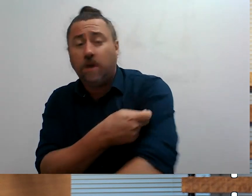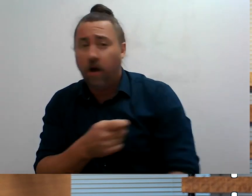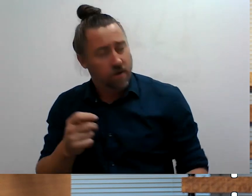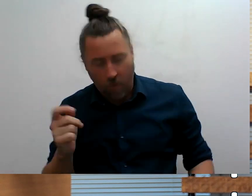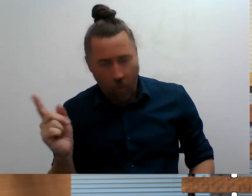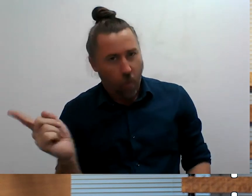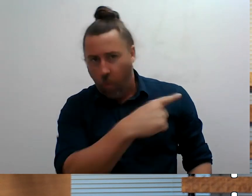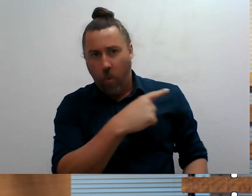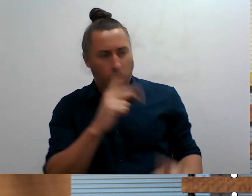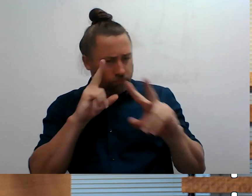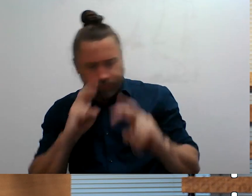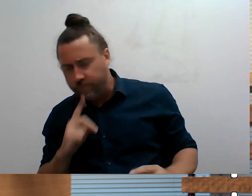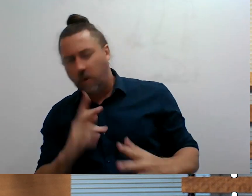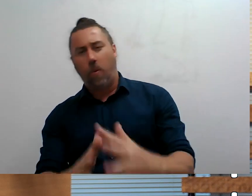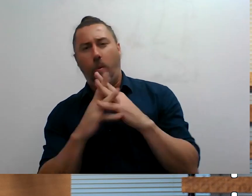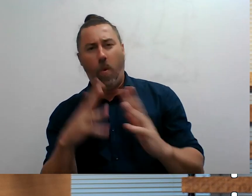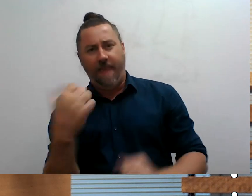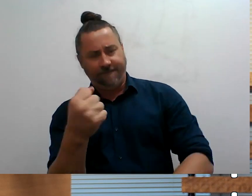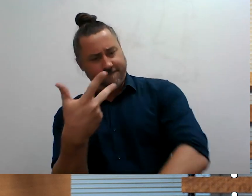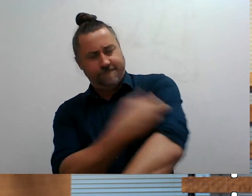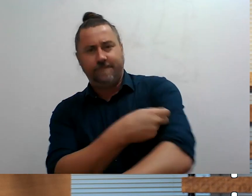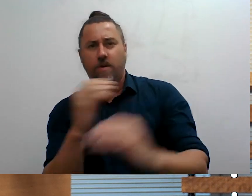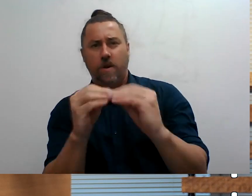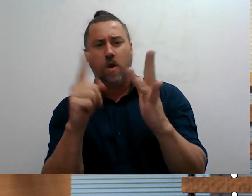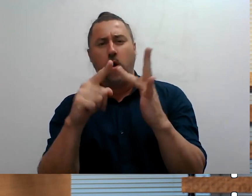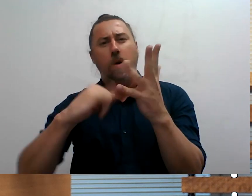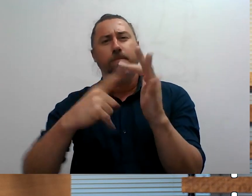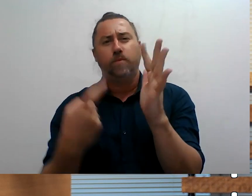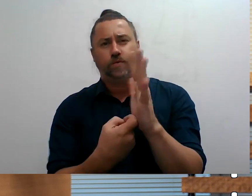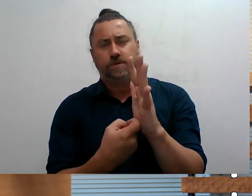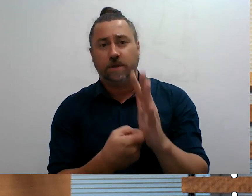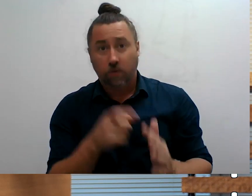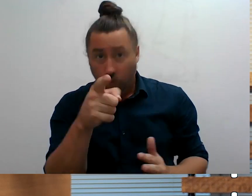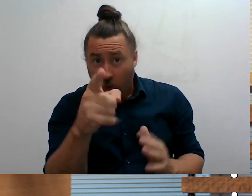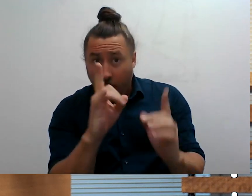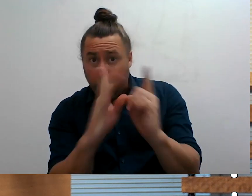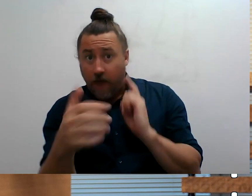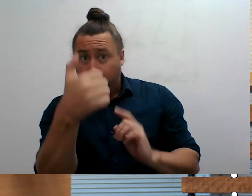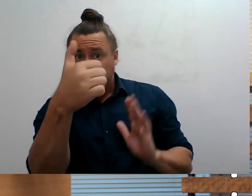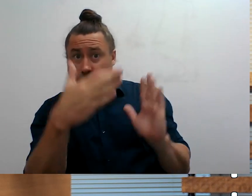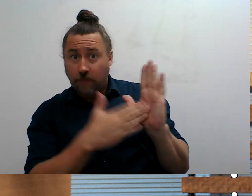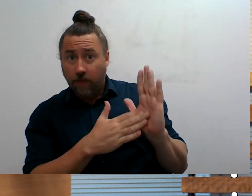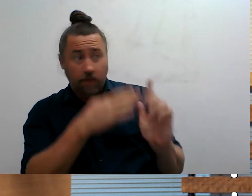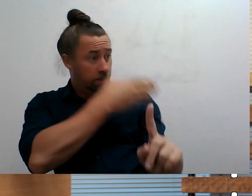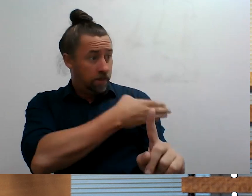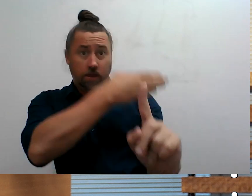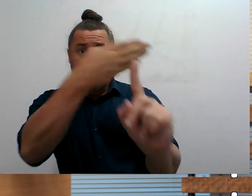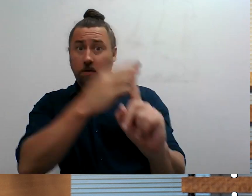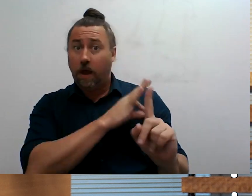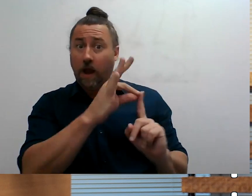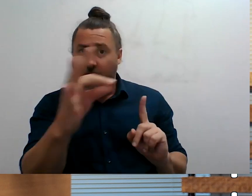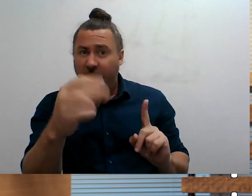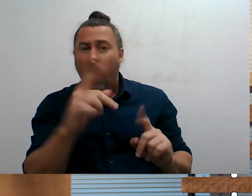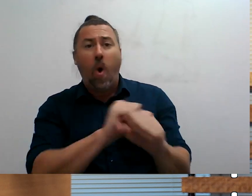equally recommended by experts. It is really important that you get your new booster if it has been six months since your last dose of vaccine